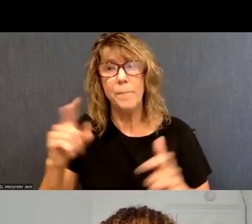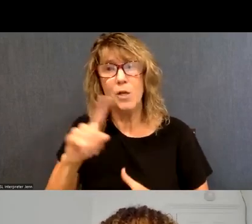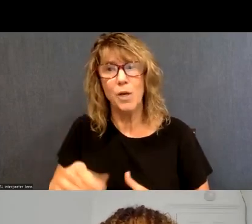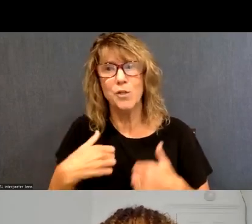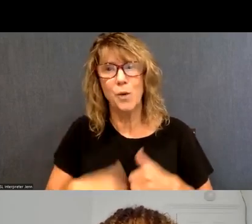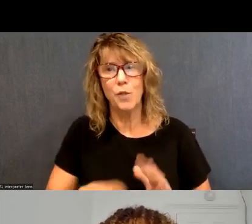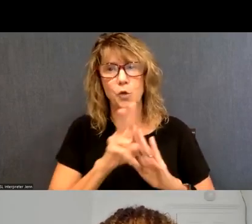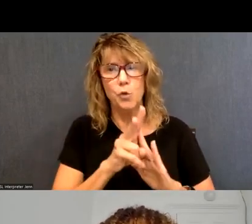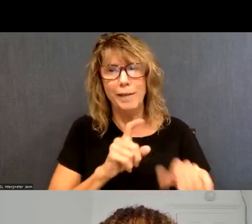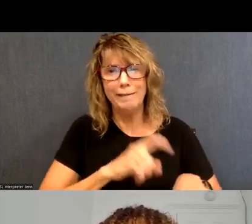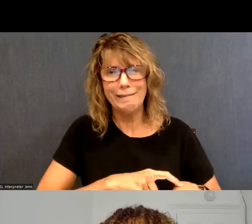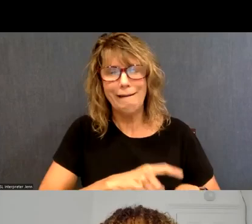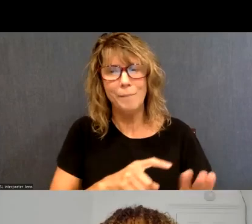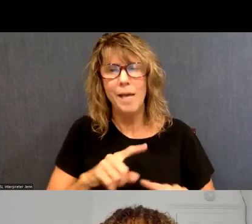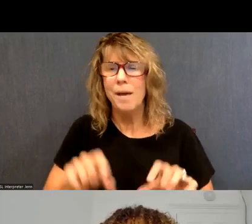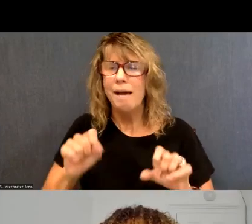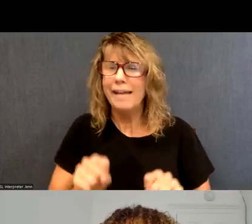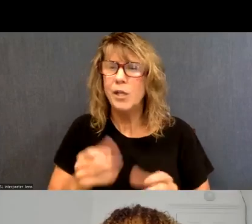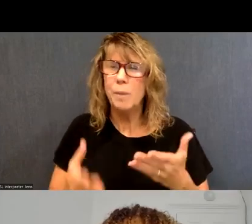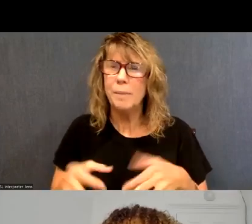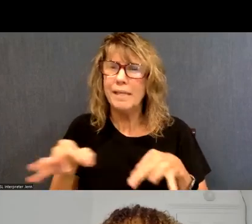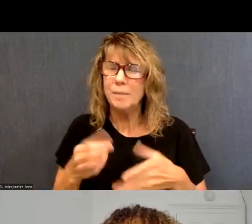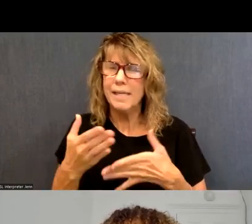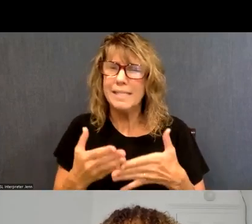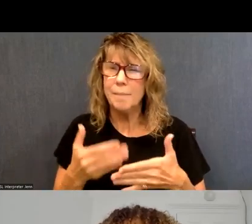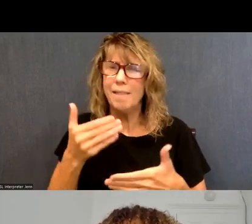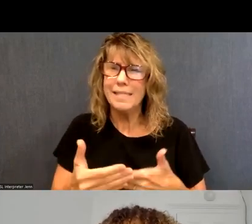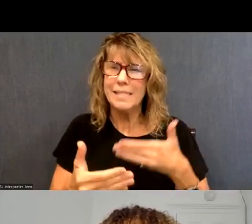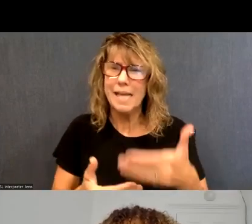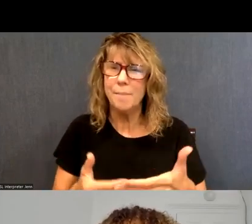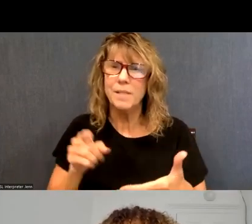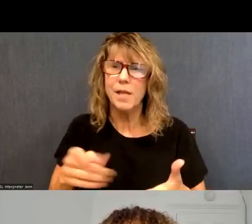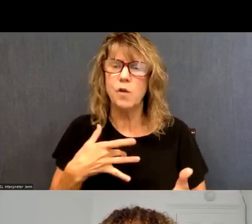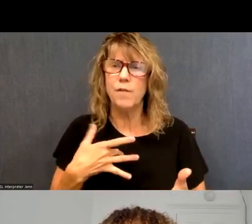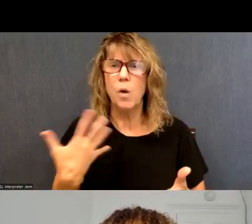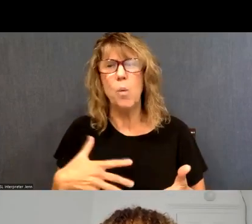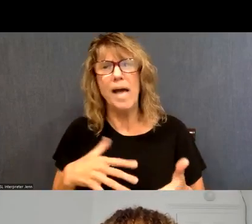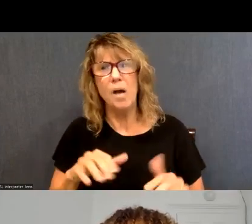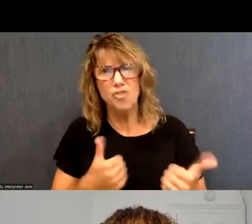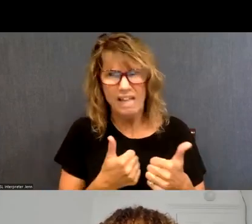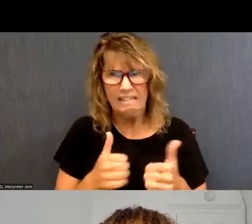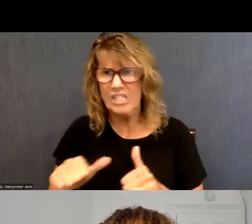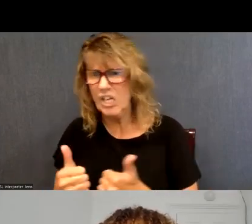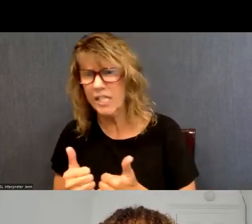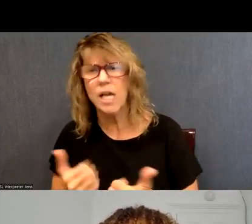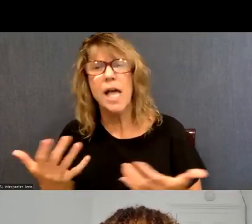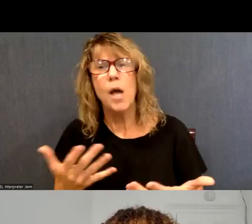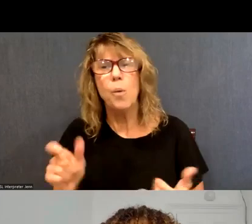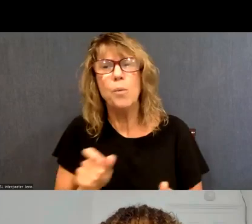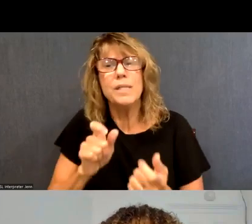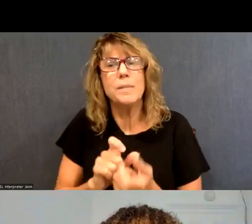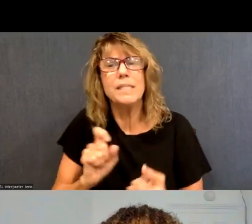where did you, could you talk through some of the steps that were the most challenging for you and what some of the specific changes you made were?